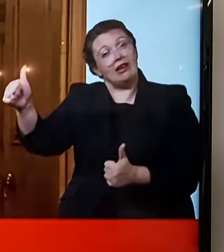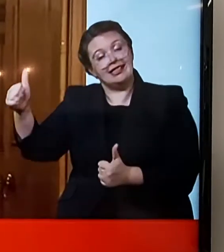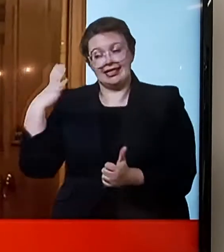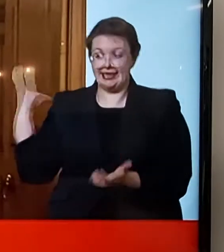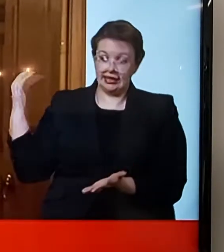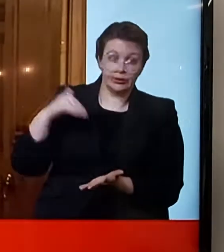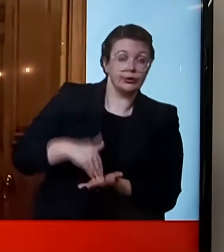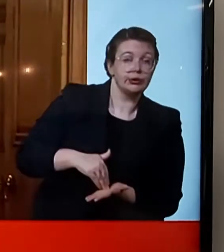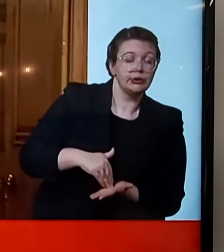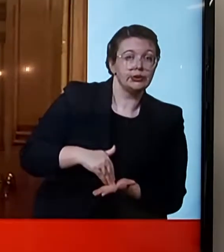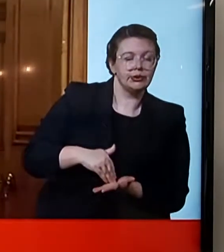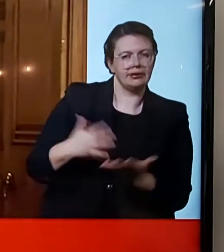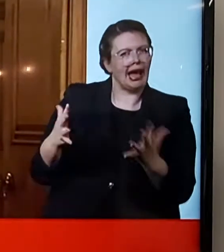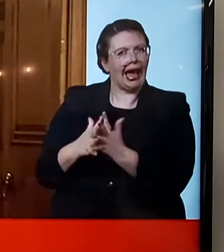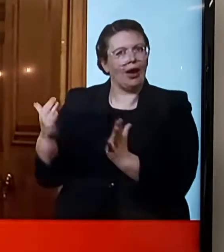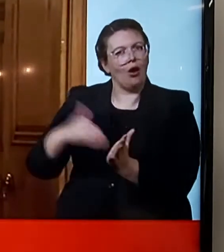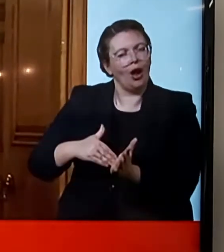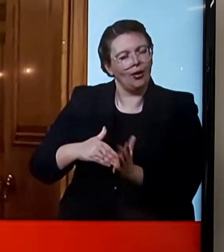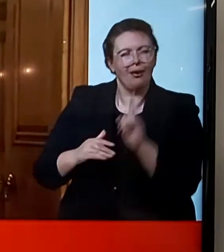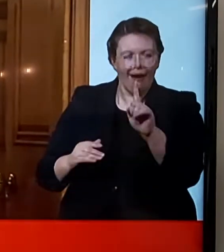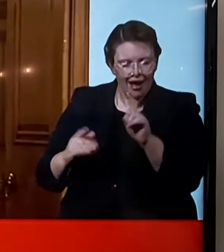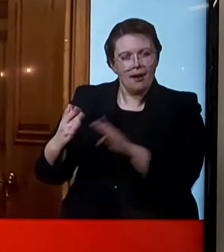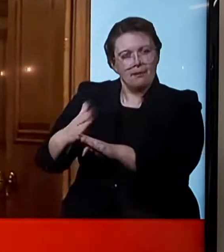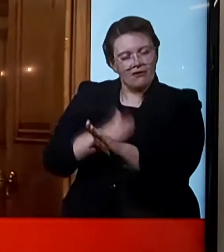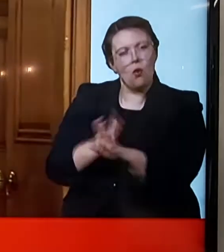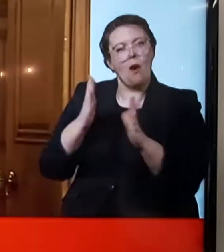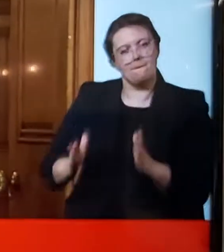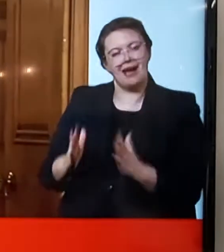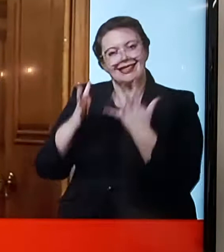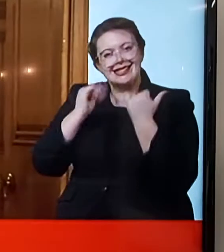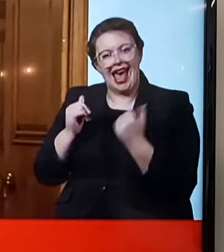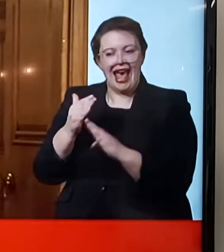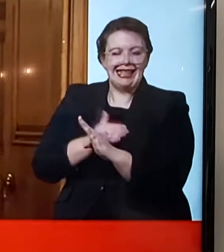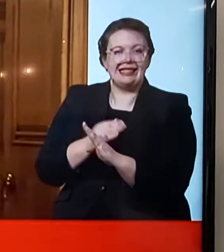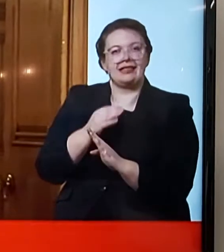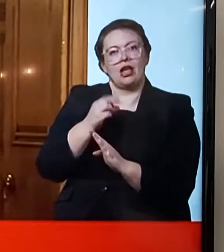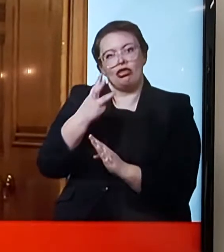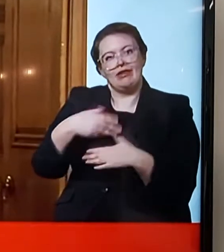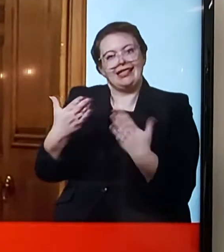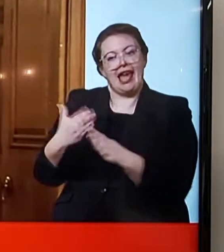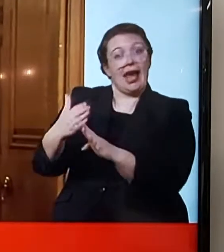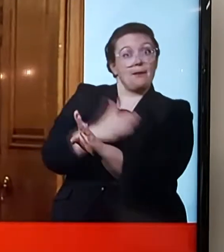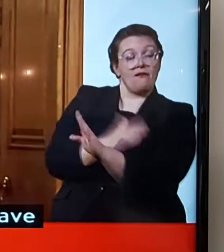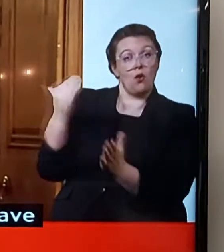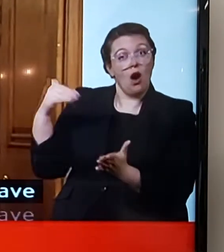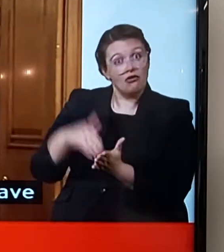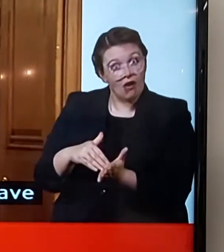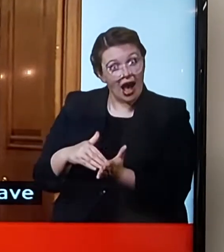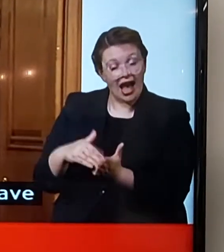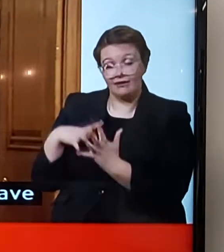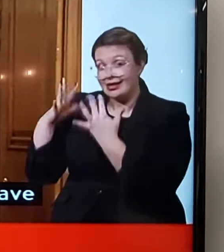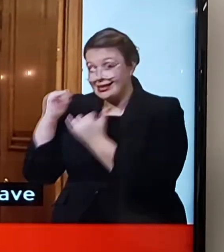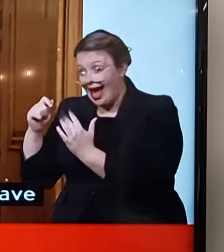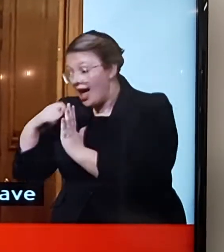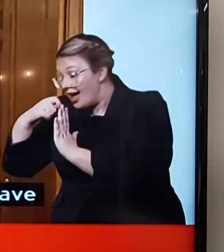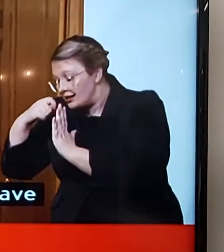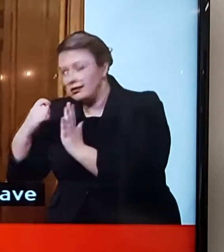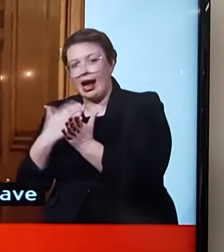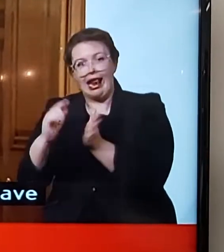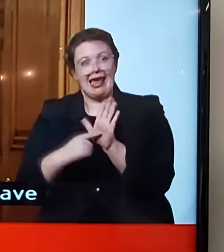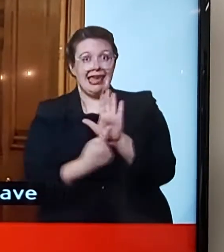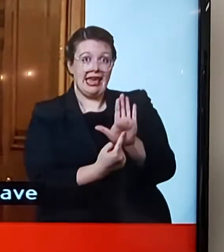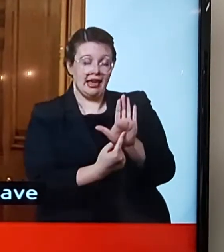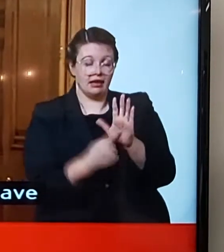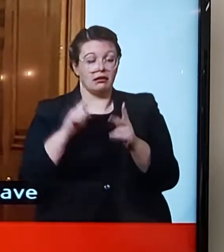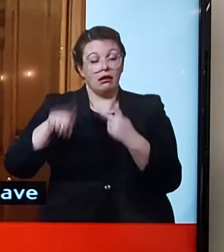72 hours before flying, you've got to do a passenger locator form, you can be kicked off a flight if that doesn't happen,